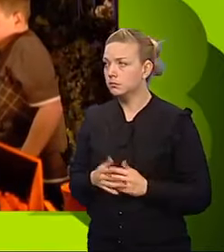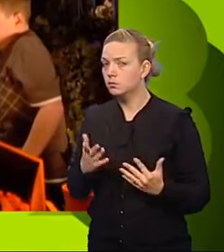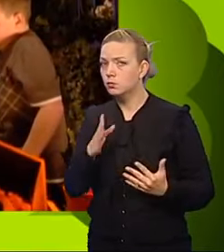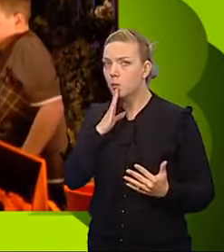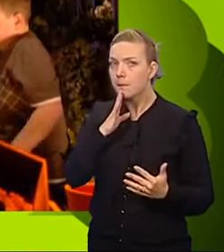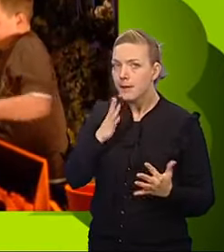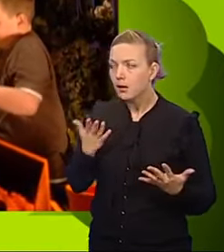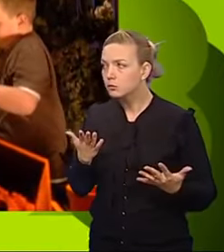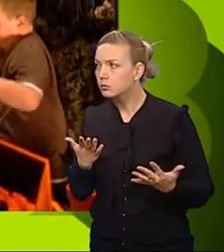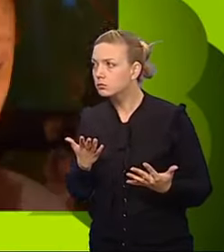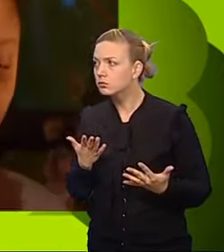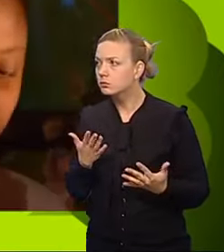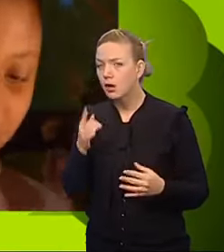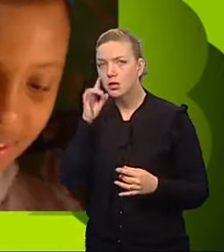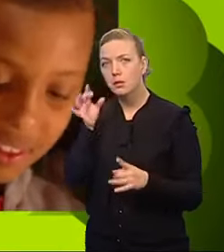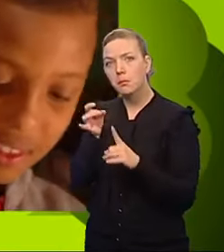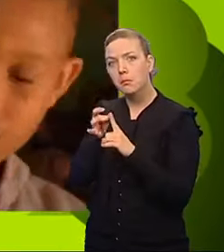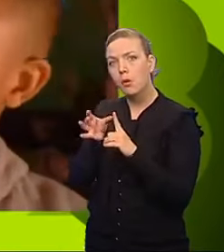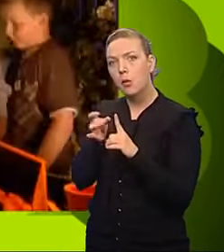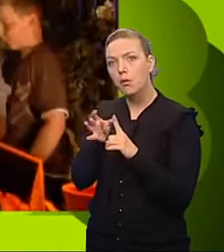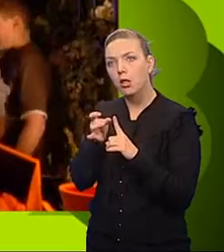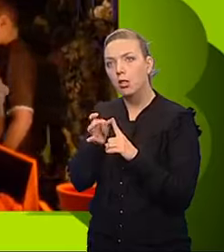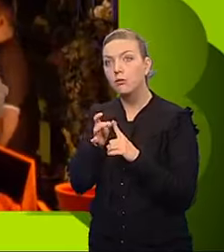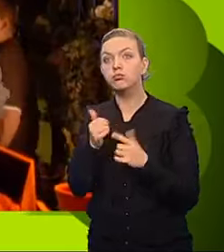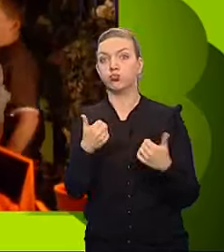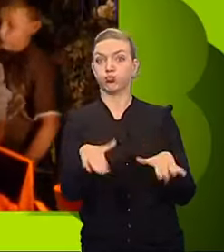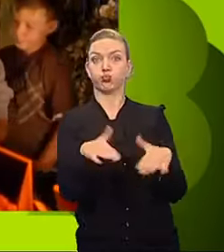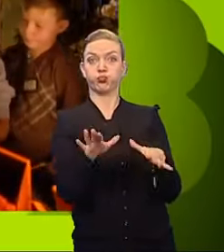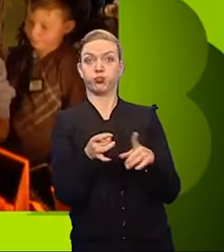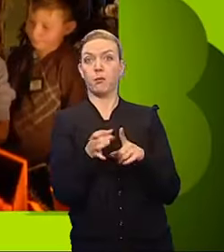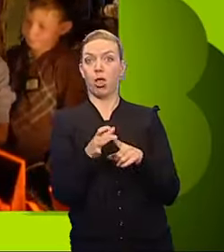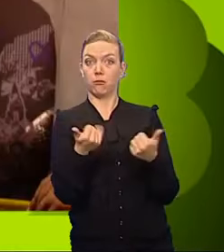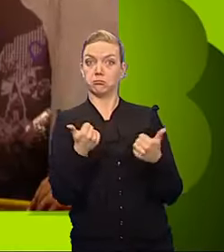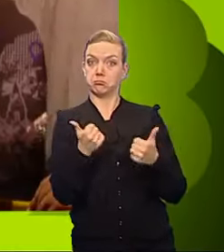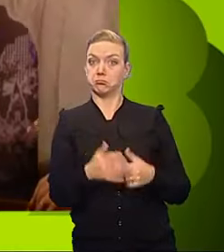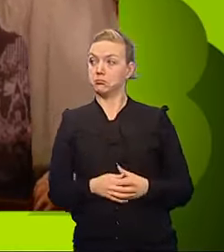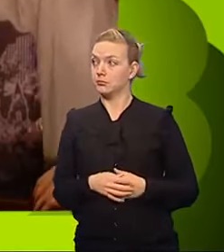about... I think purple. Purple. Are you sure? Yeah, go with purple. Yeah,